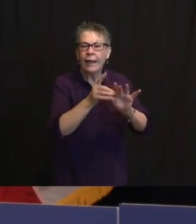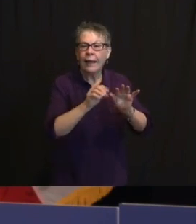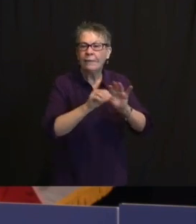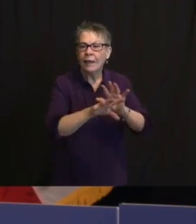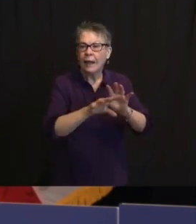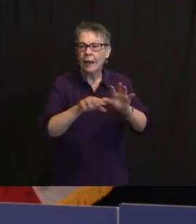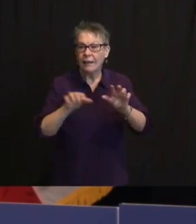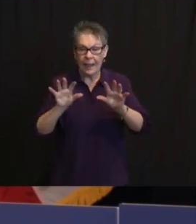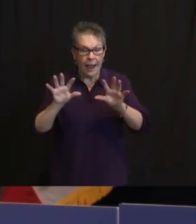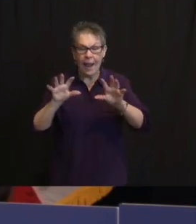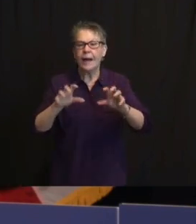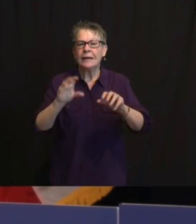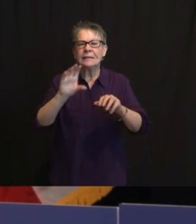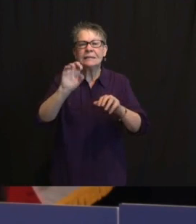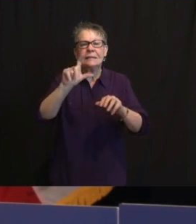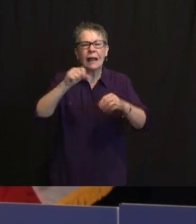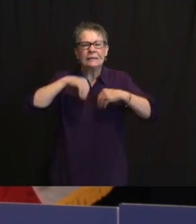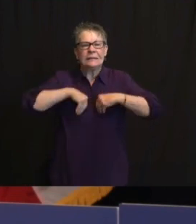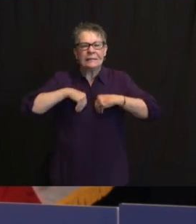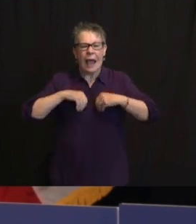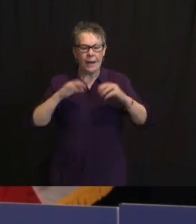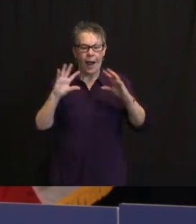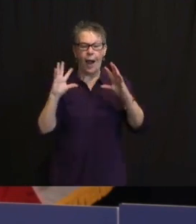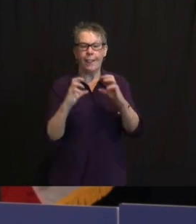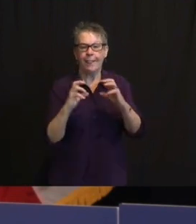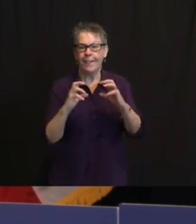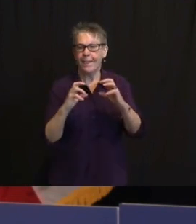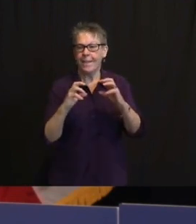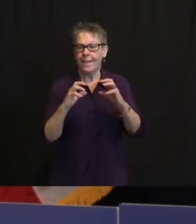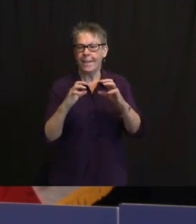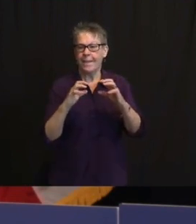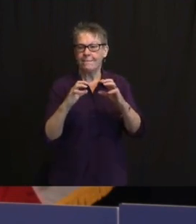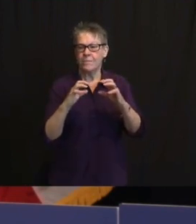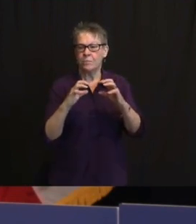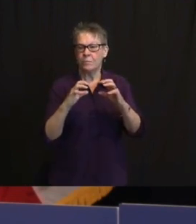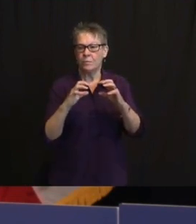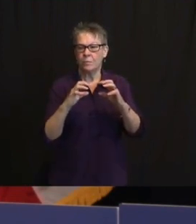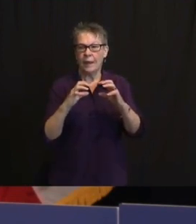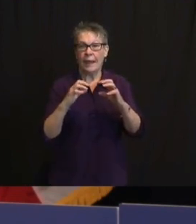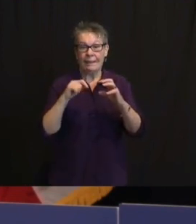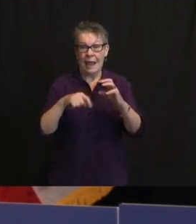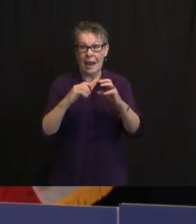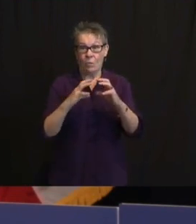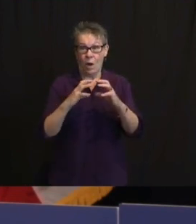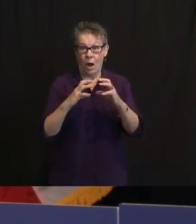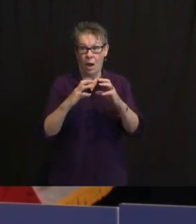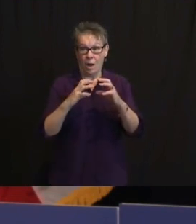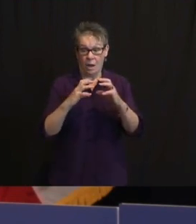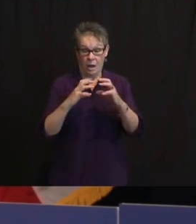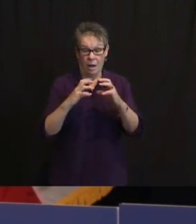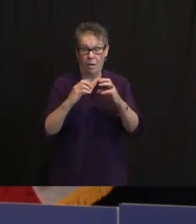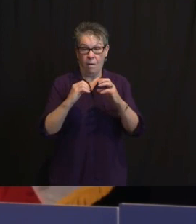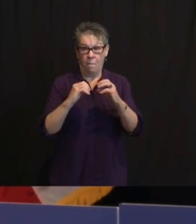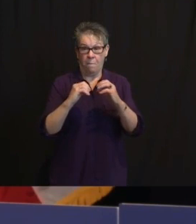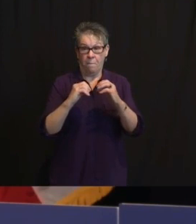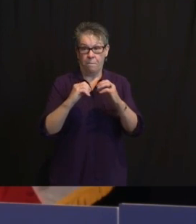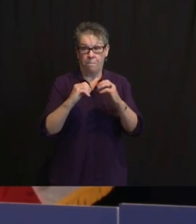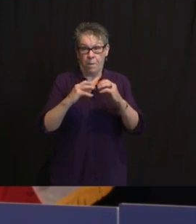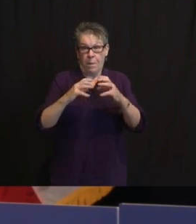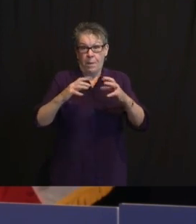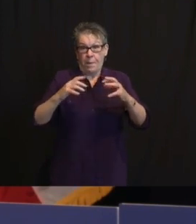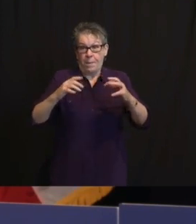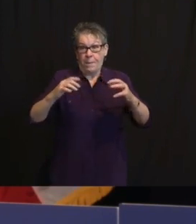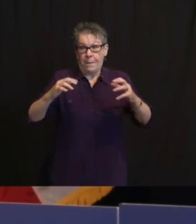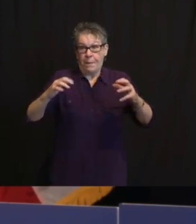AND, OF COURSE, IT'S REALLY NOT JUST ME. THERE ARE BILLIONS OF ME FLOATING AROUND AT ANY GIVEN TIME. AND ALWAYS, WITH EVERY NEW ONE OF ME THAT'S BEING